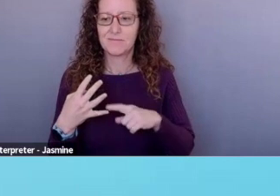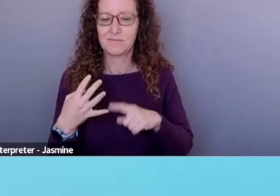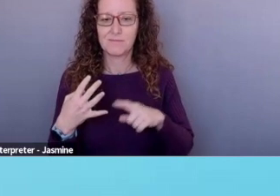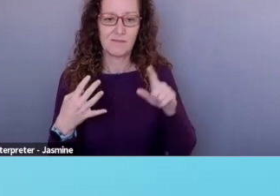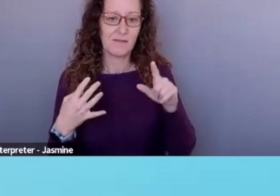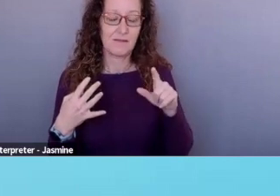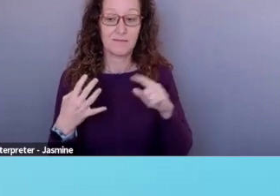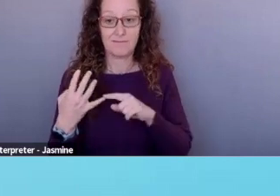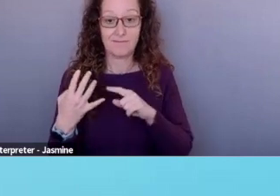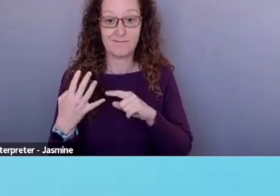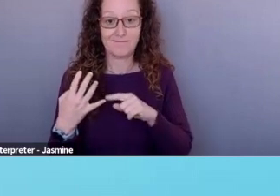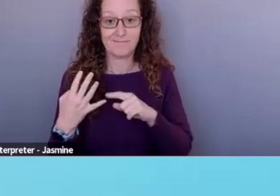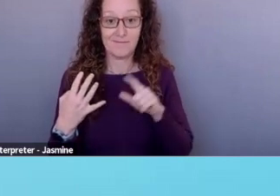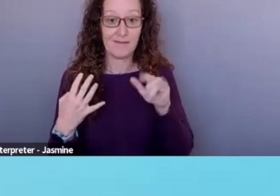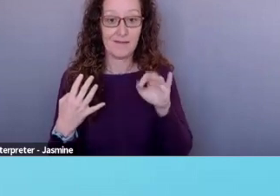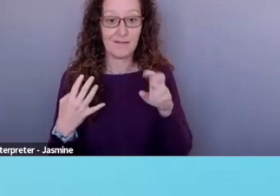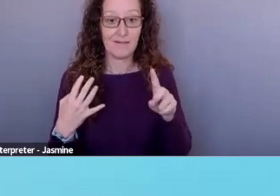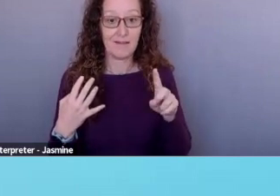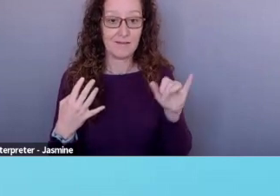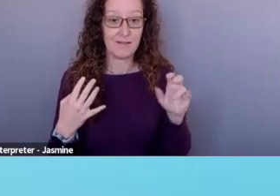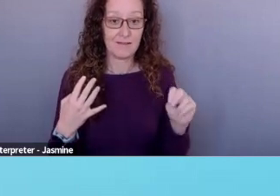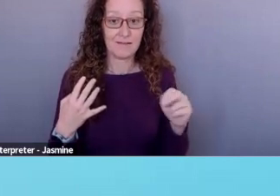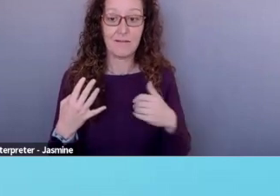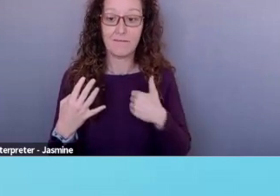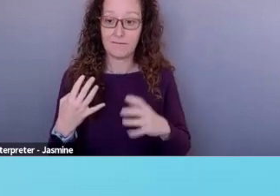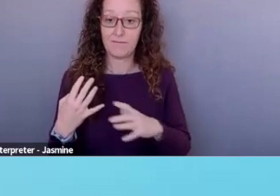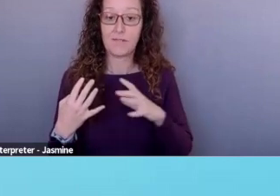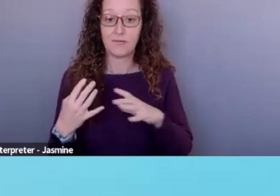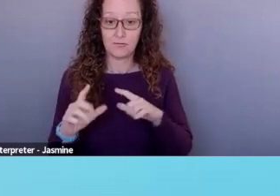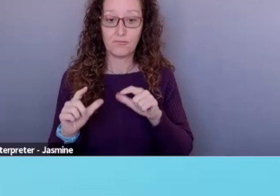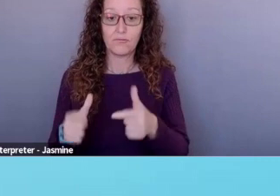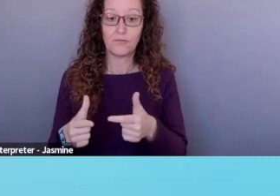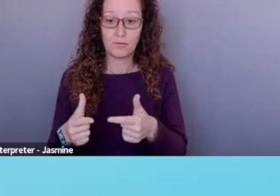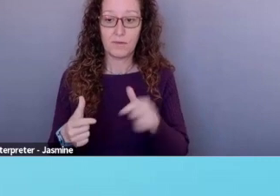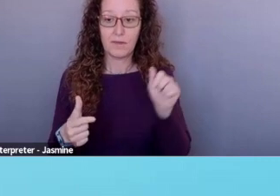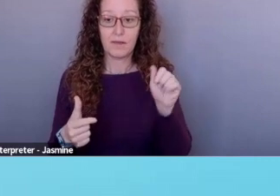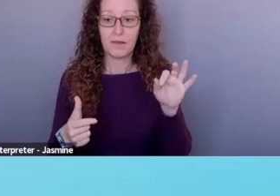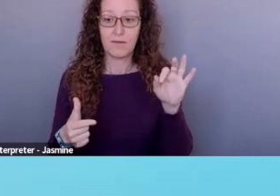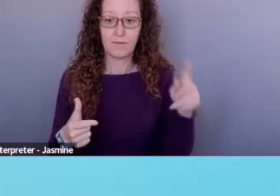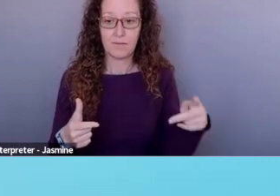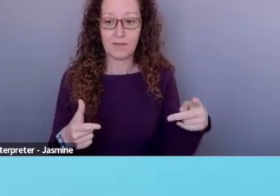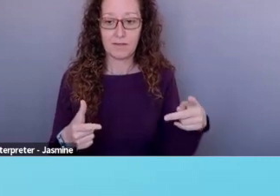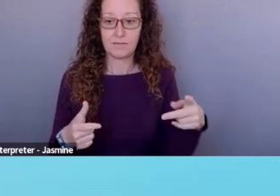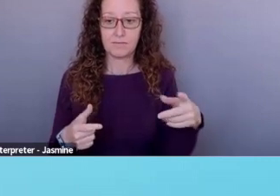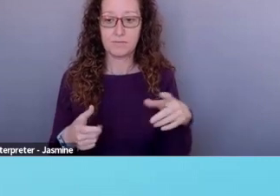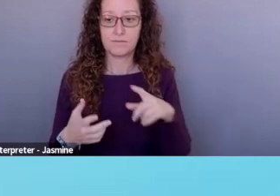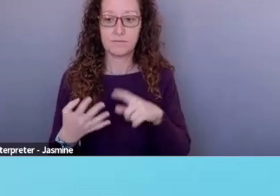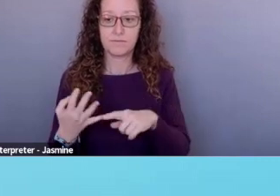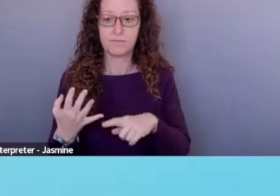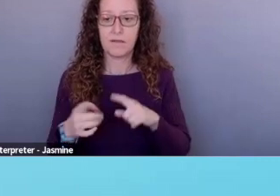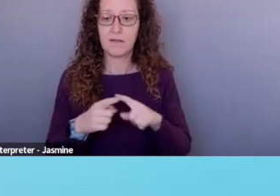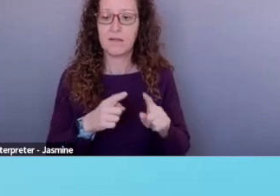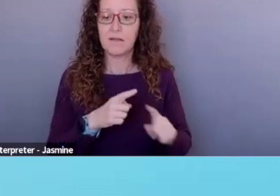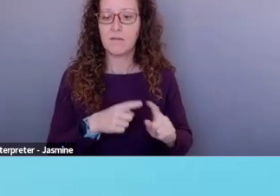which has an official, uh, group of the AFP of Chronicle Philanthropy and has some great resources and